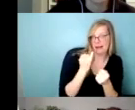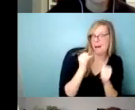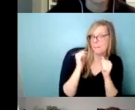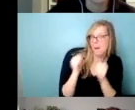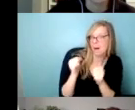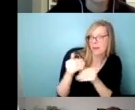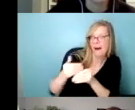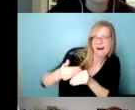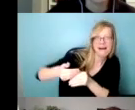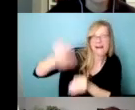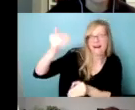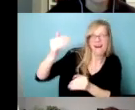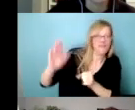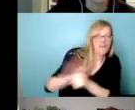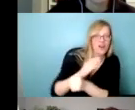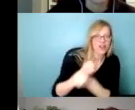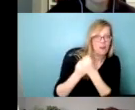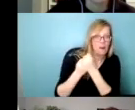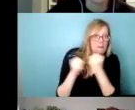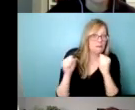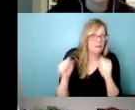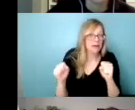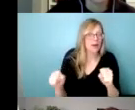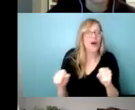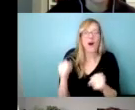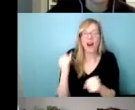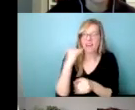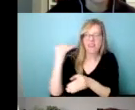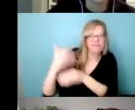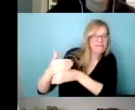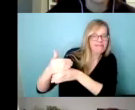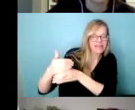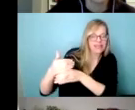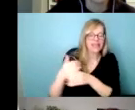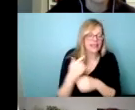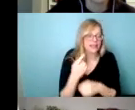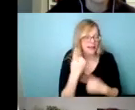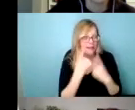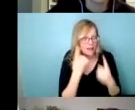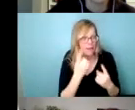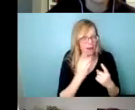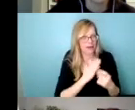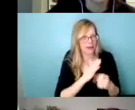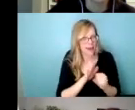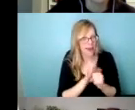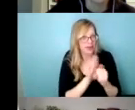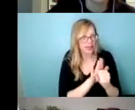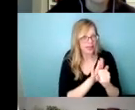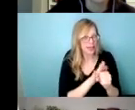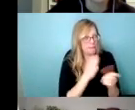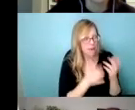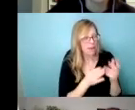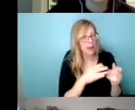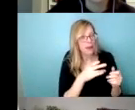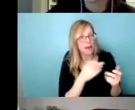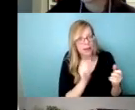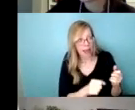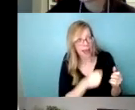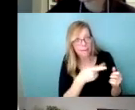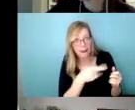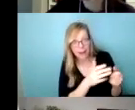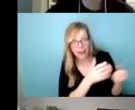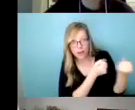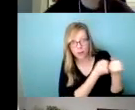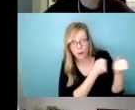on, um, or if there isn't any that you're seeing, can your advocacy work be focused on building that public will or political will or public support?